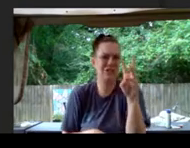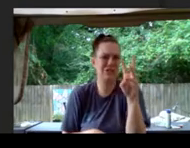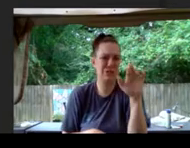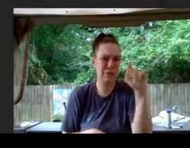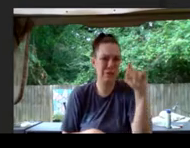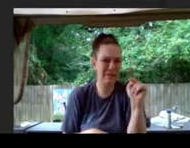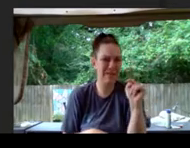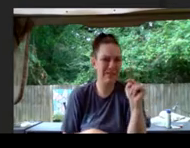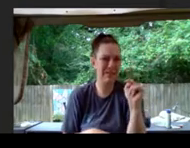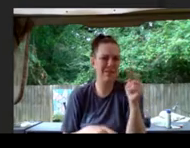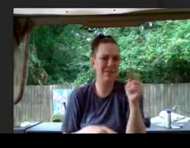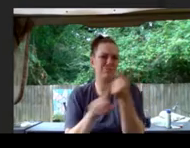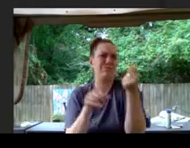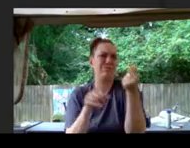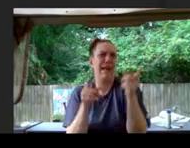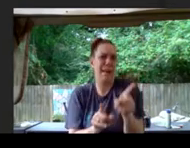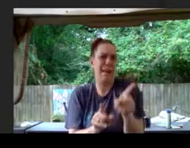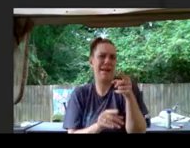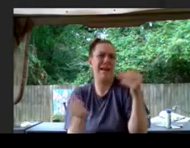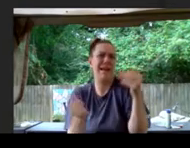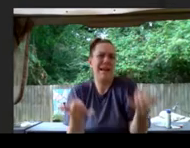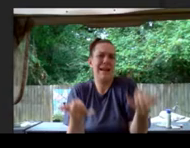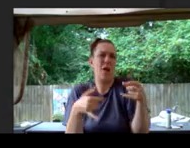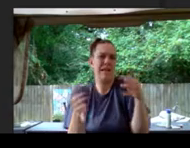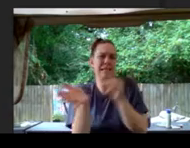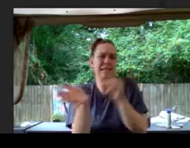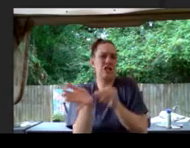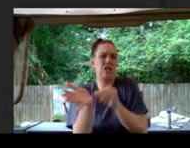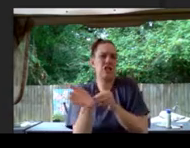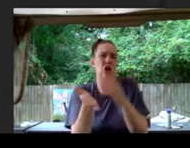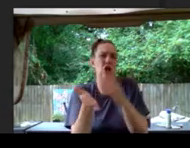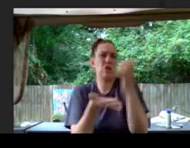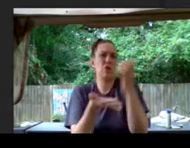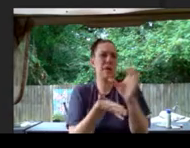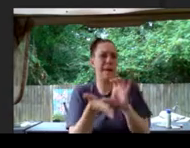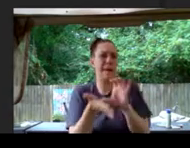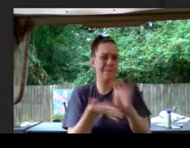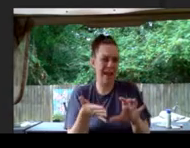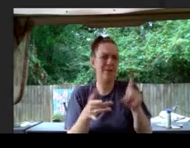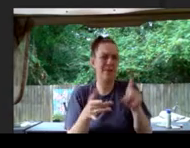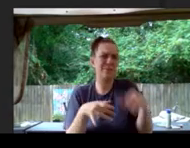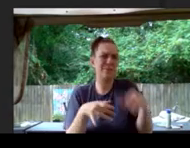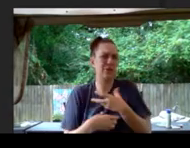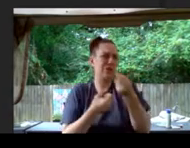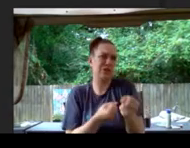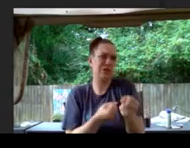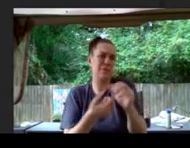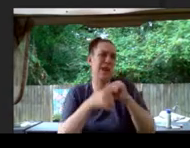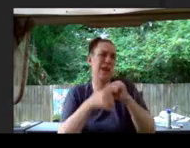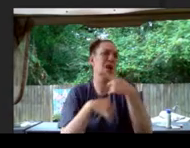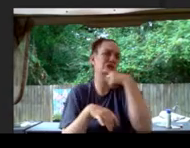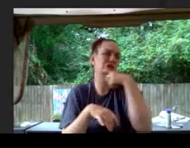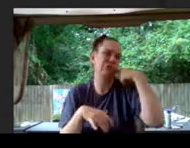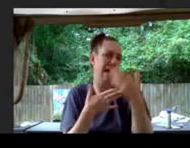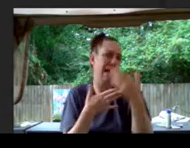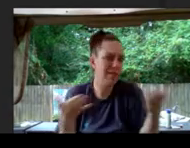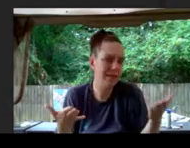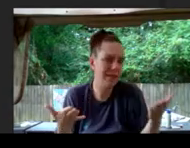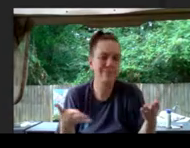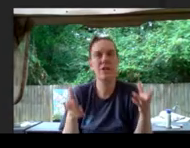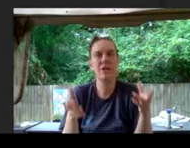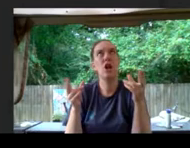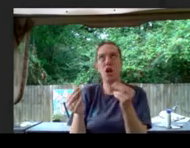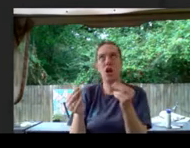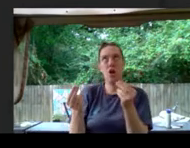Cupcake. And we're supposed to just trust him on how dry stuff is? No thank you. I meant